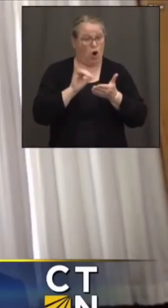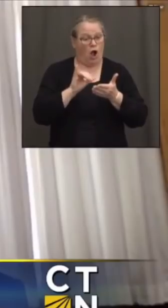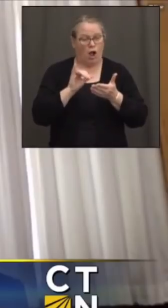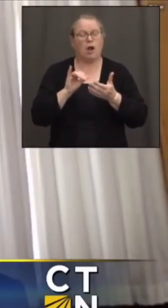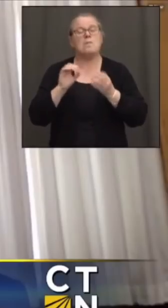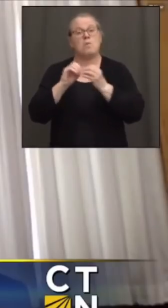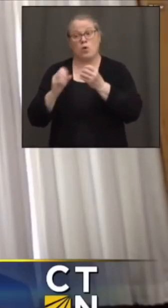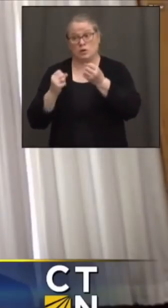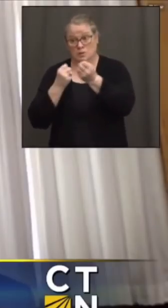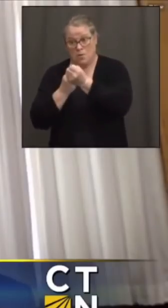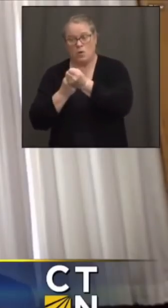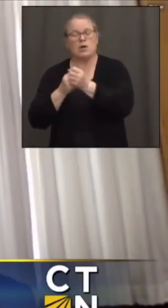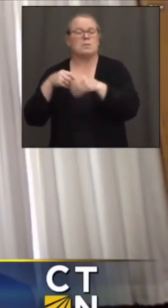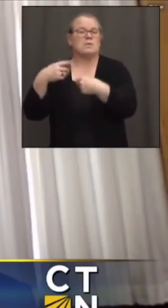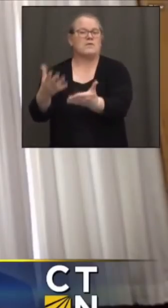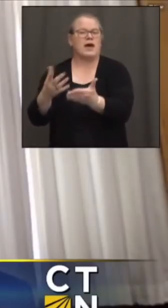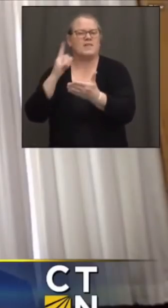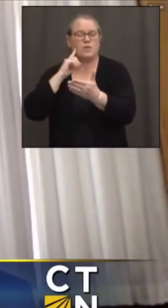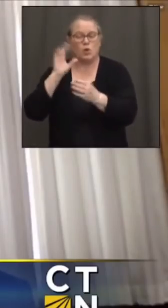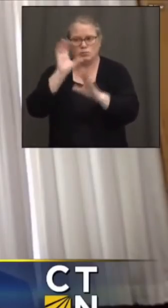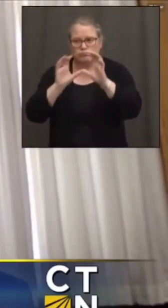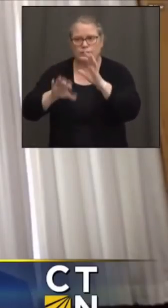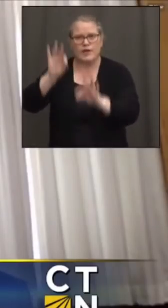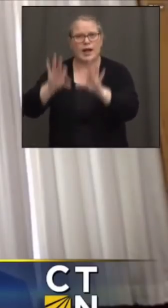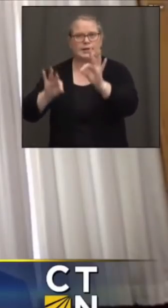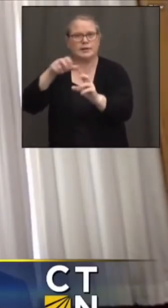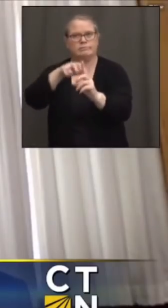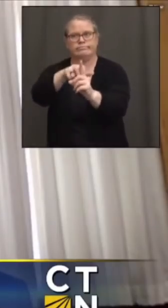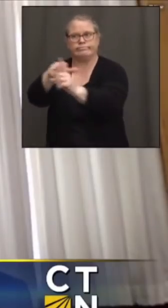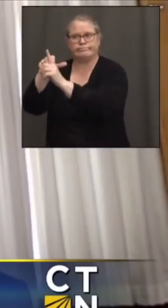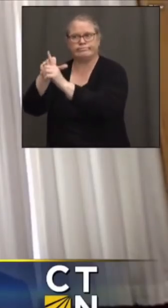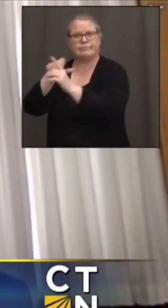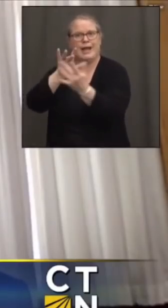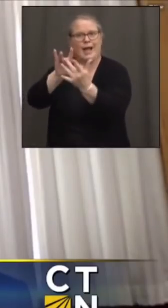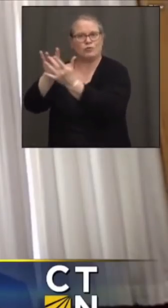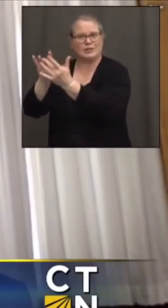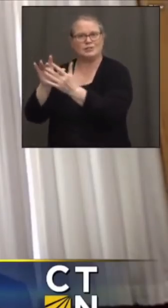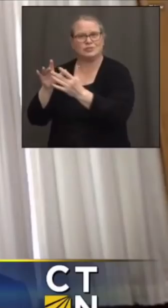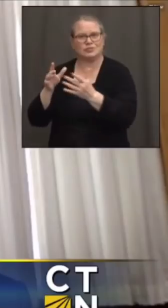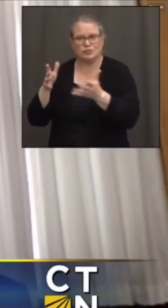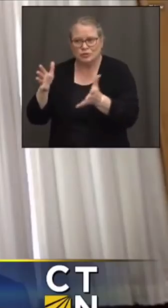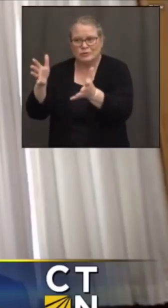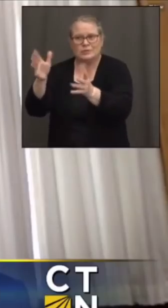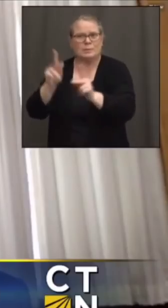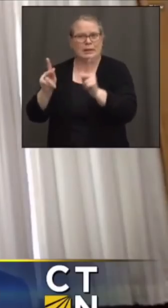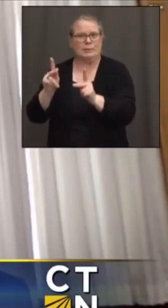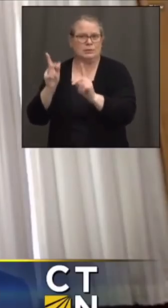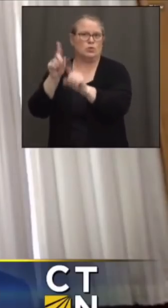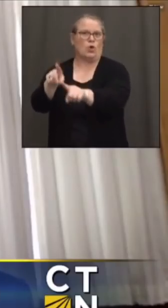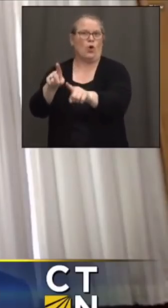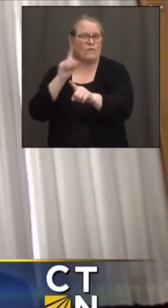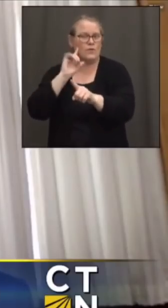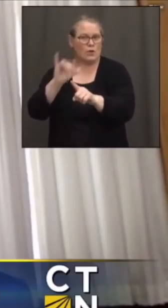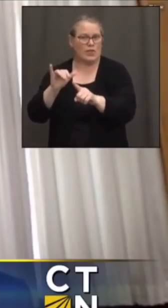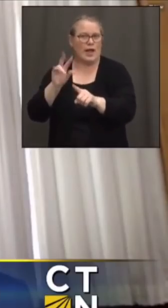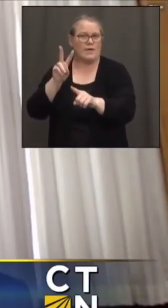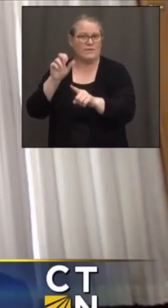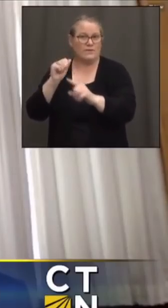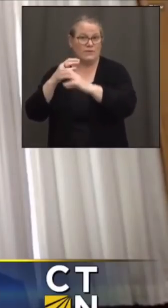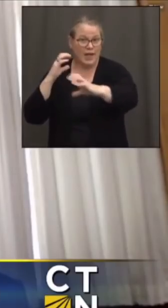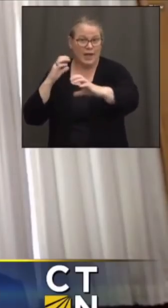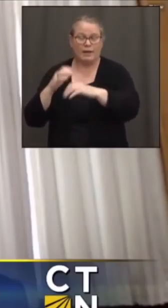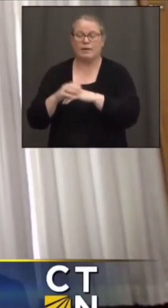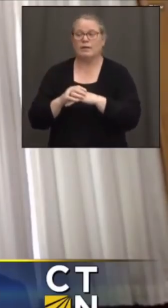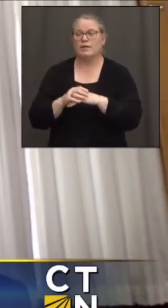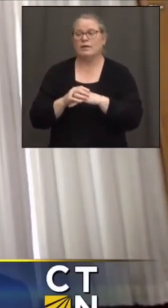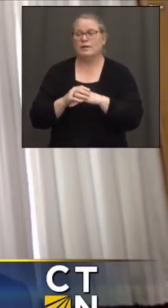additional support for locating and doing outreach to drive attendance at those vans, looking at different local incentive